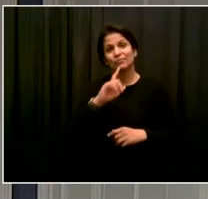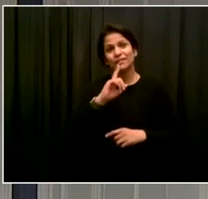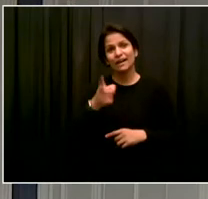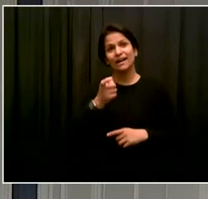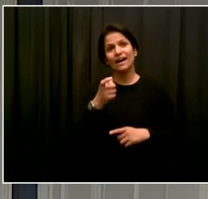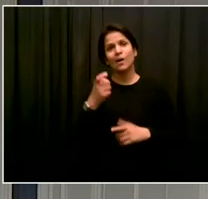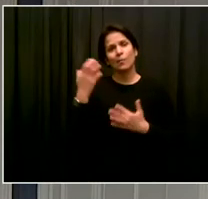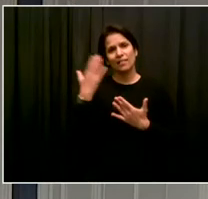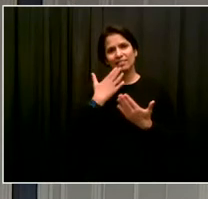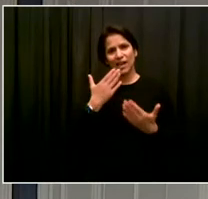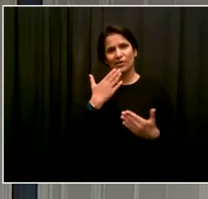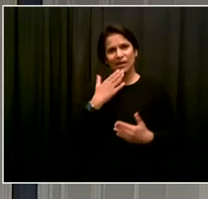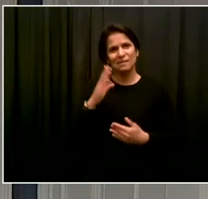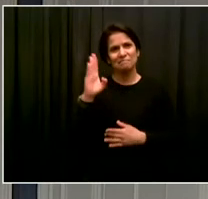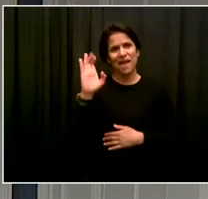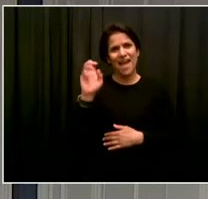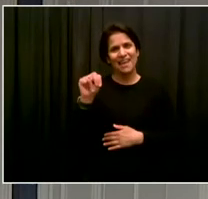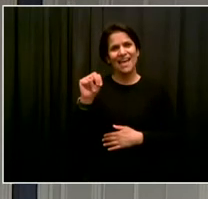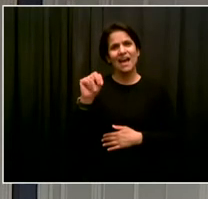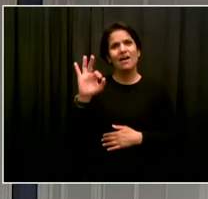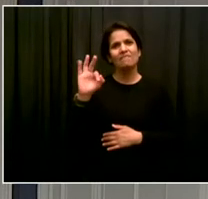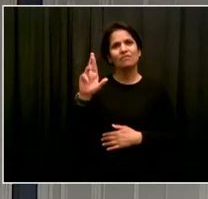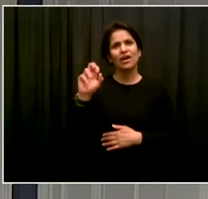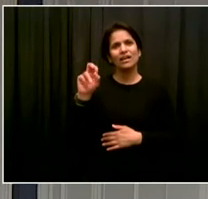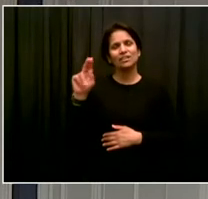I know, I know you would never do that to us.